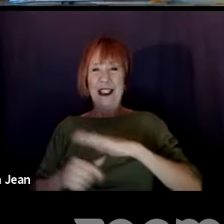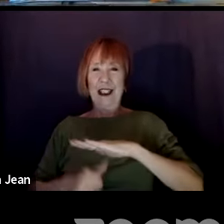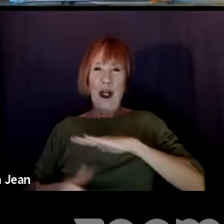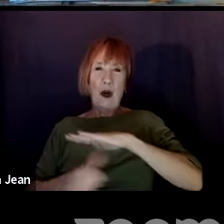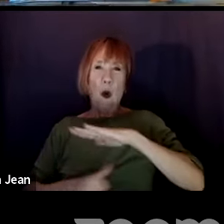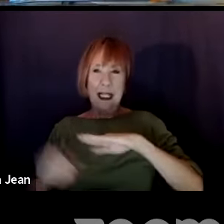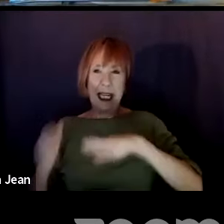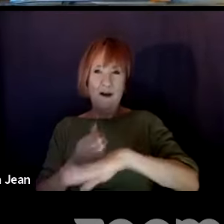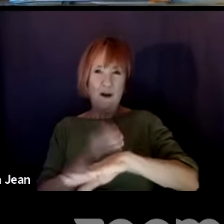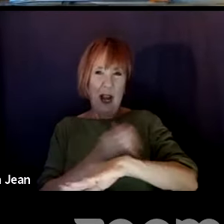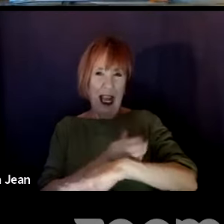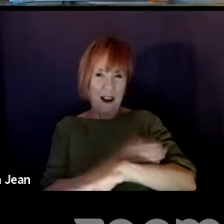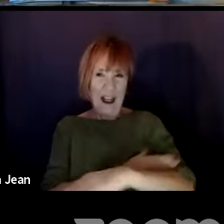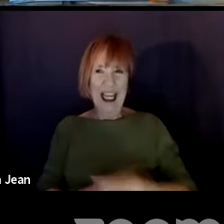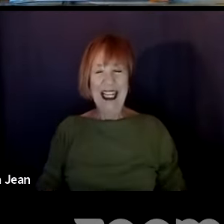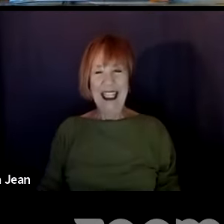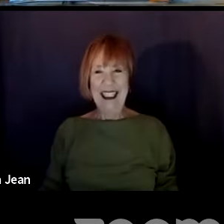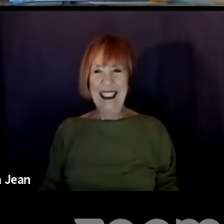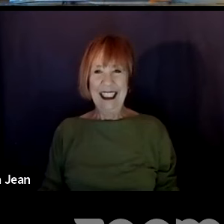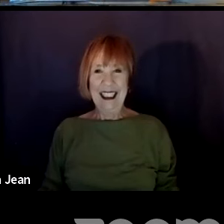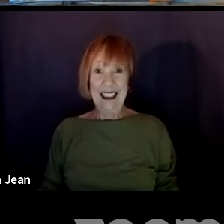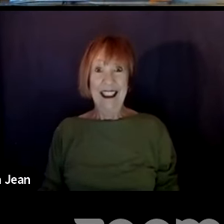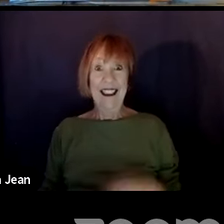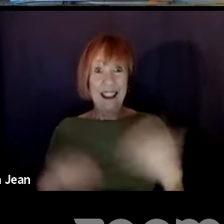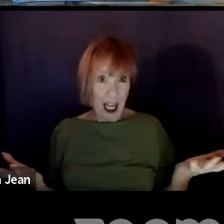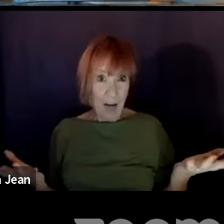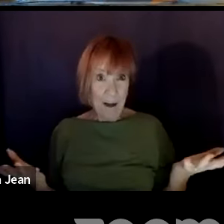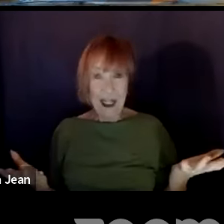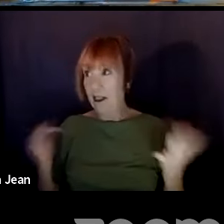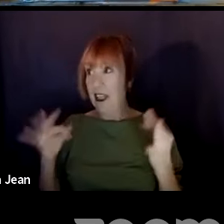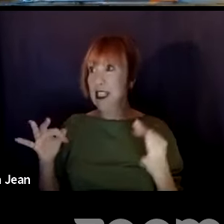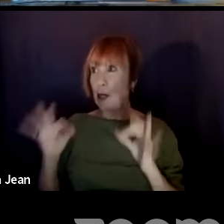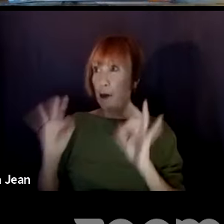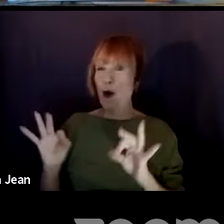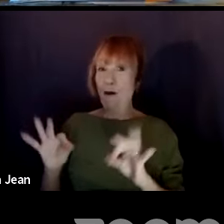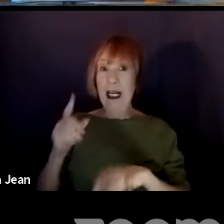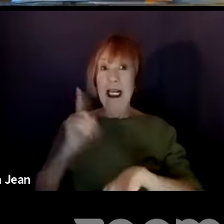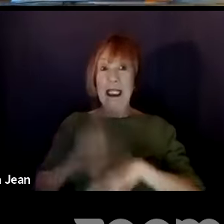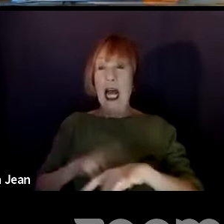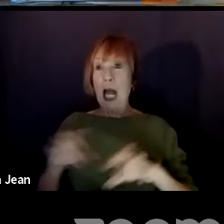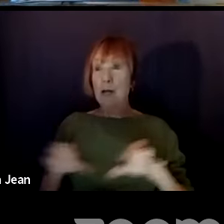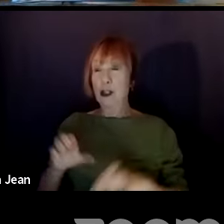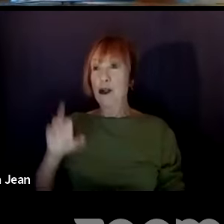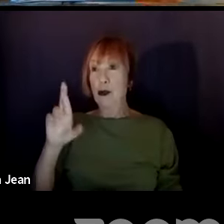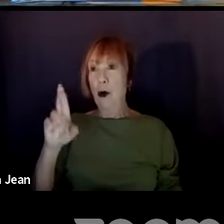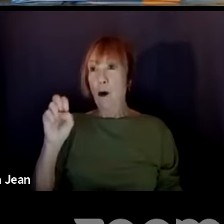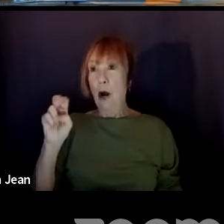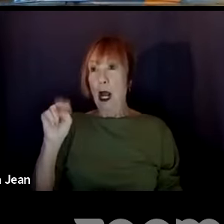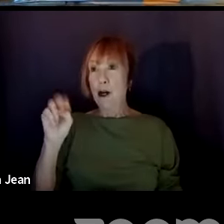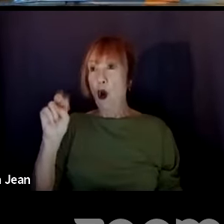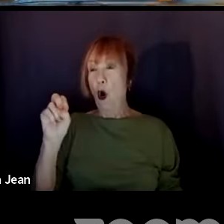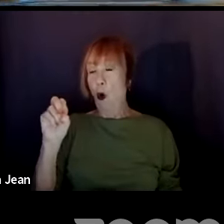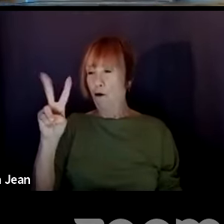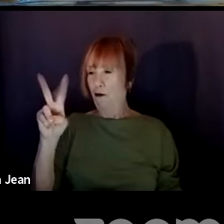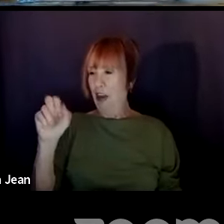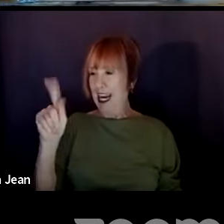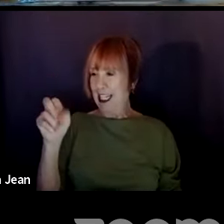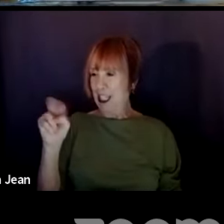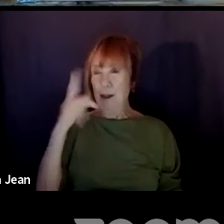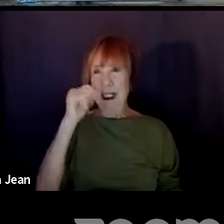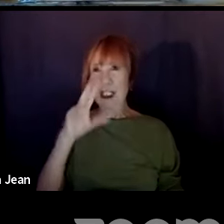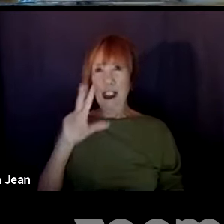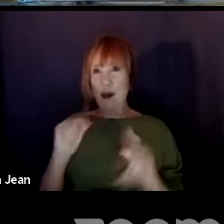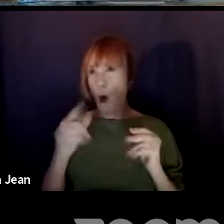Besides the certain times right now, this is a perfect time to do renovations because nobody would see it except for, well,